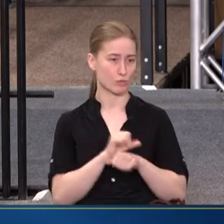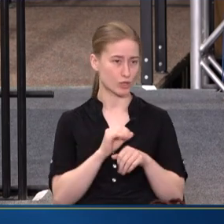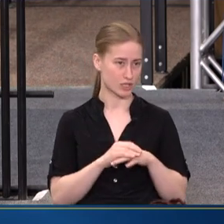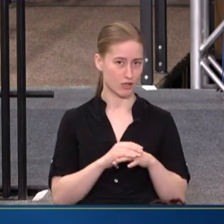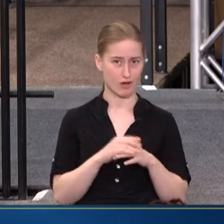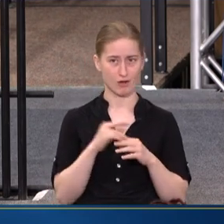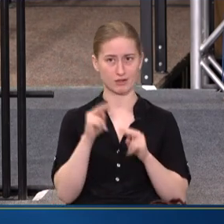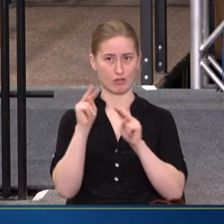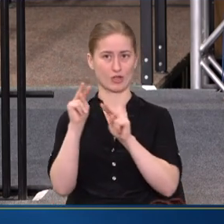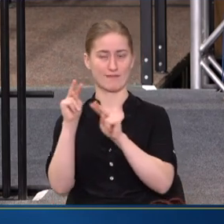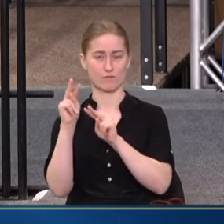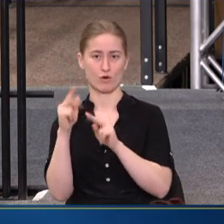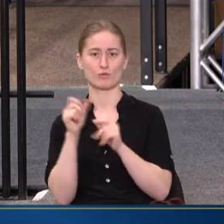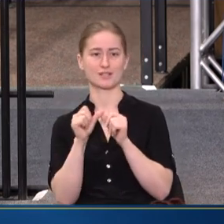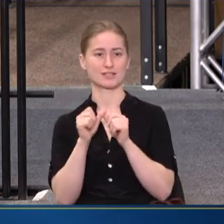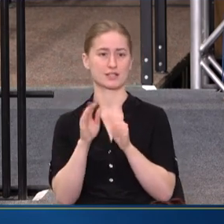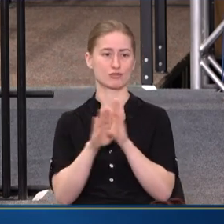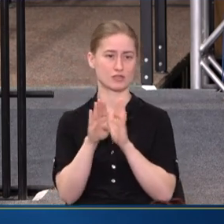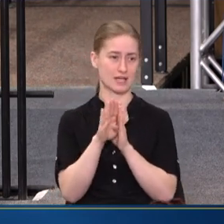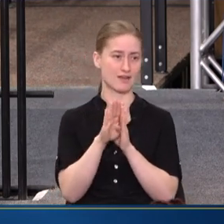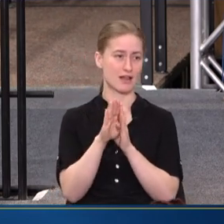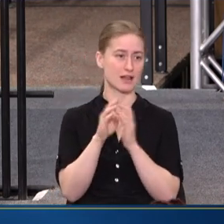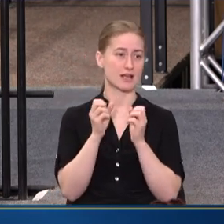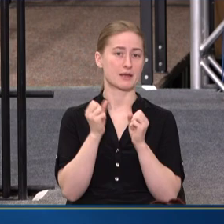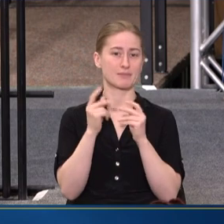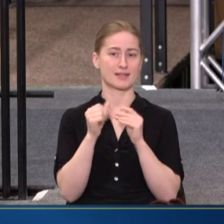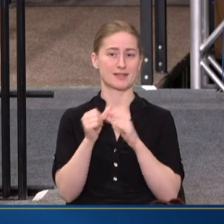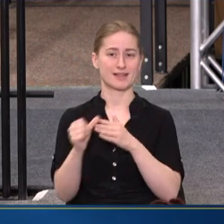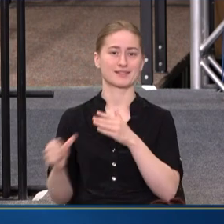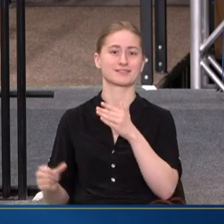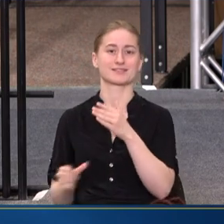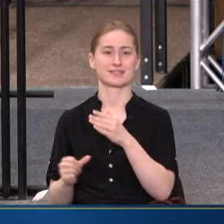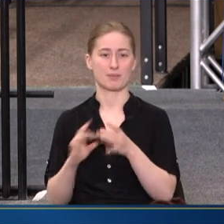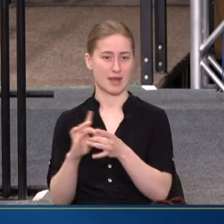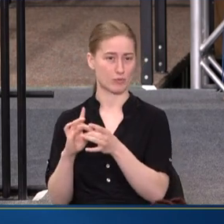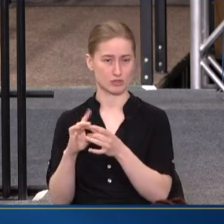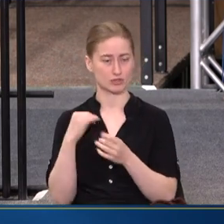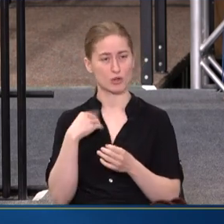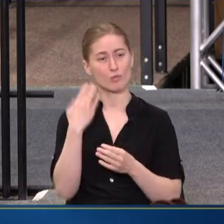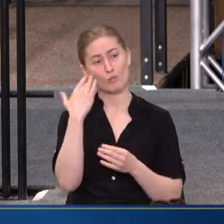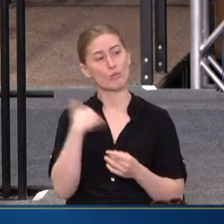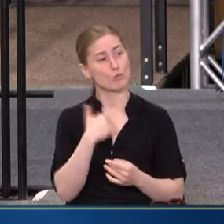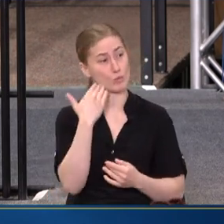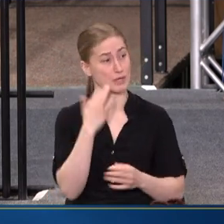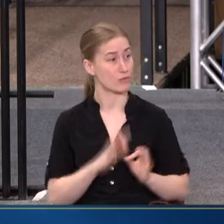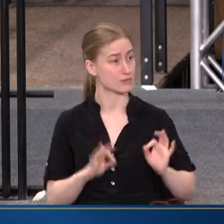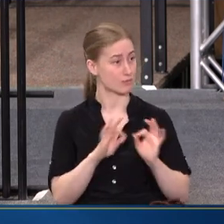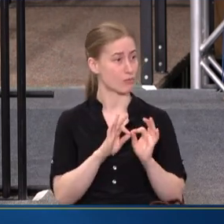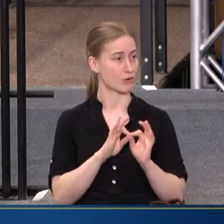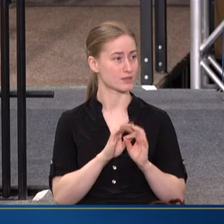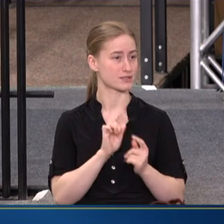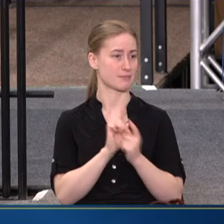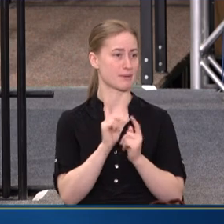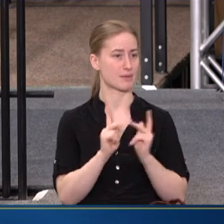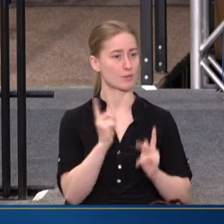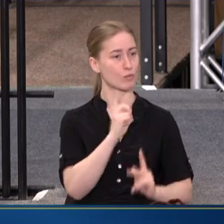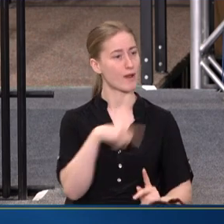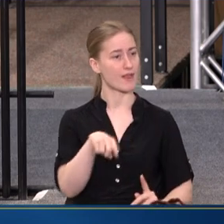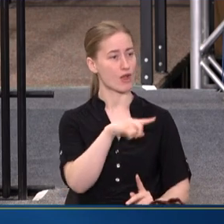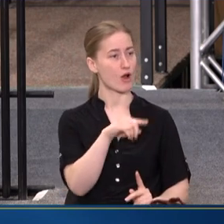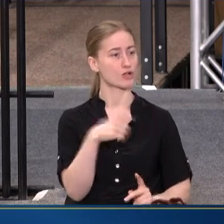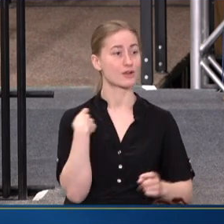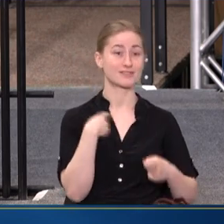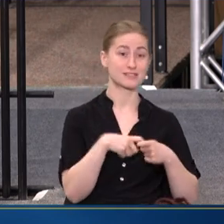I MEAN, WE'RE CONTINUING TO DEVELOP A NUMBER OF SUBNETWORKS. SO, YOU KNOW, WE KNOW IT'S IMPORTANT TO MEET PEOPLE WHERE THEY'RE AT. SO THERE IS A